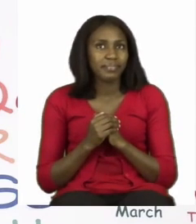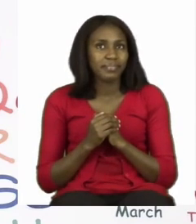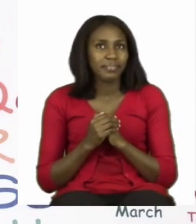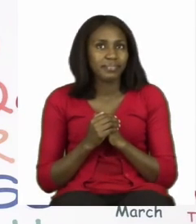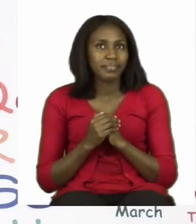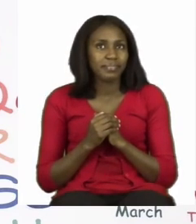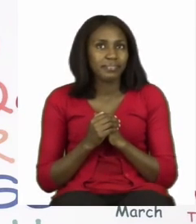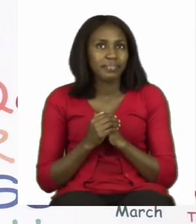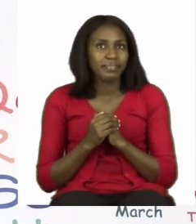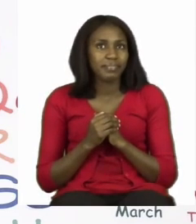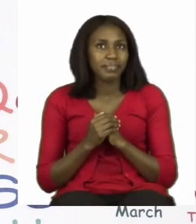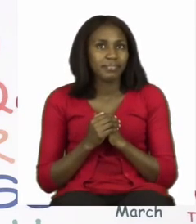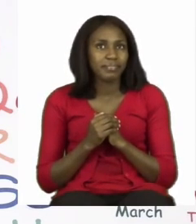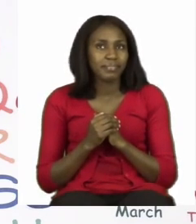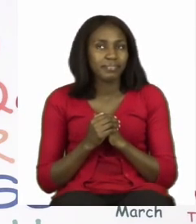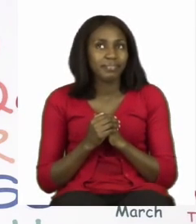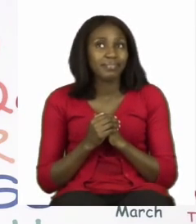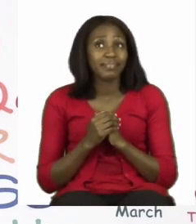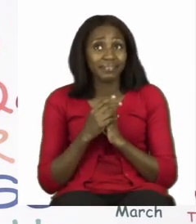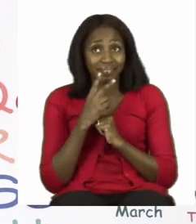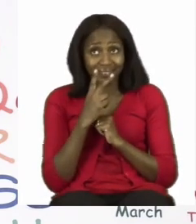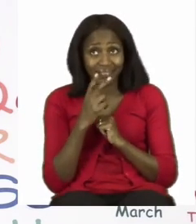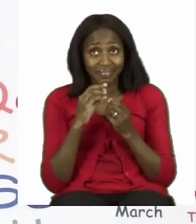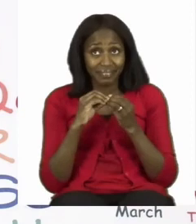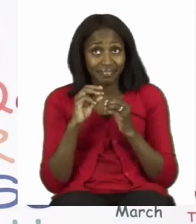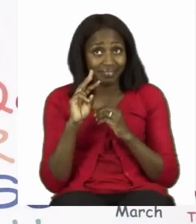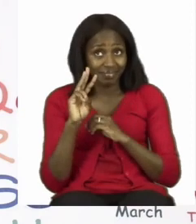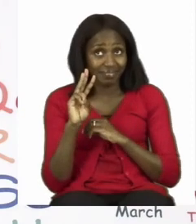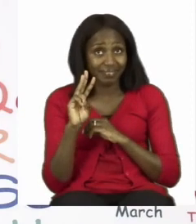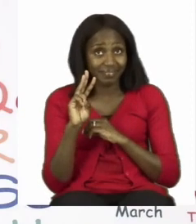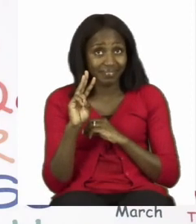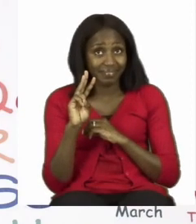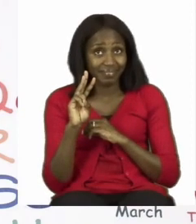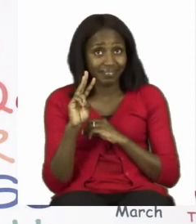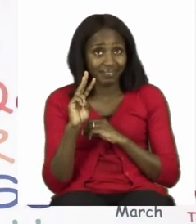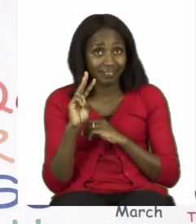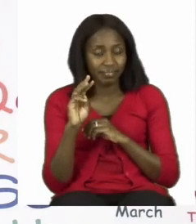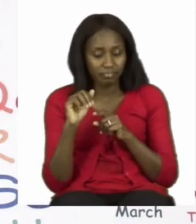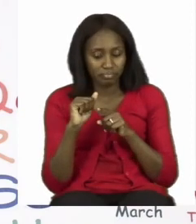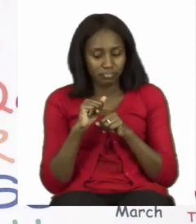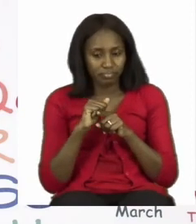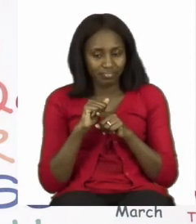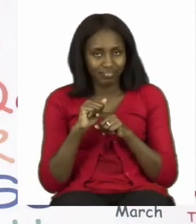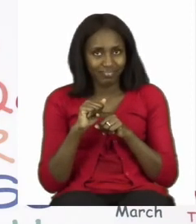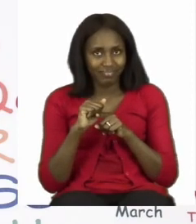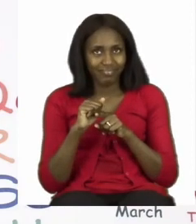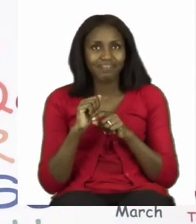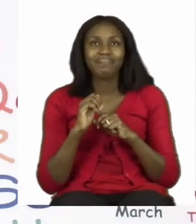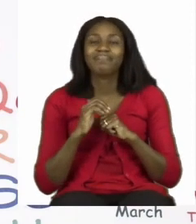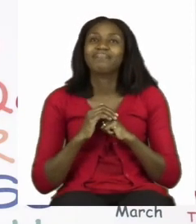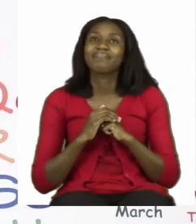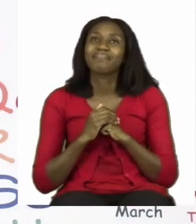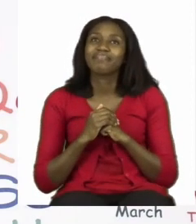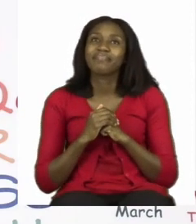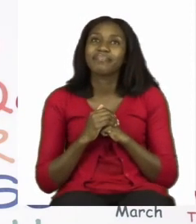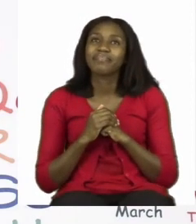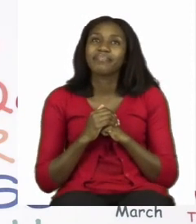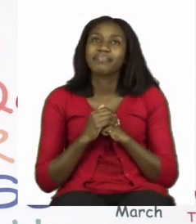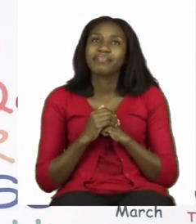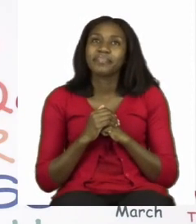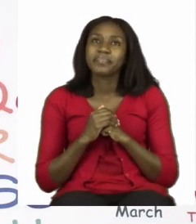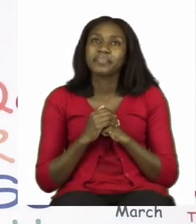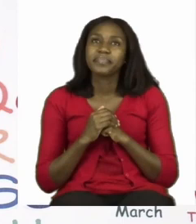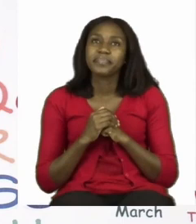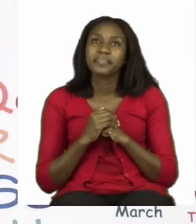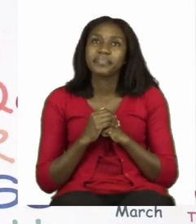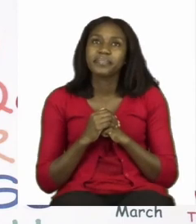it also has a curved head and curved legs as well. Let's trace. We start and